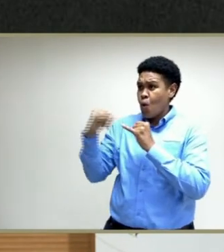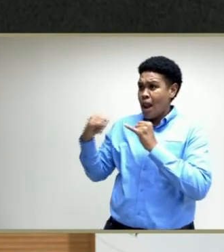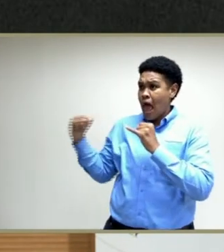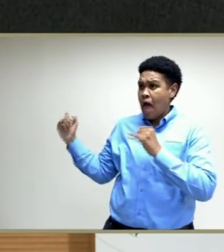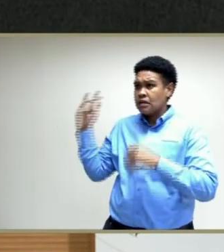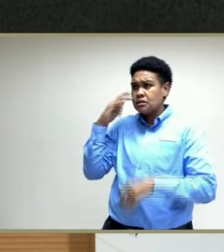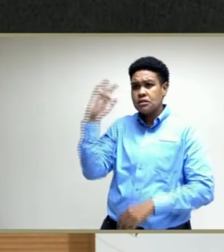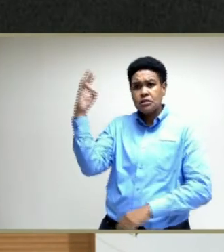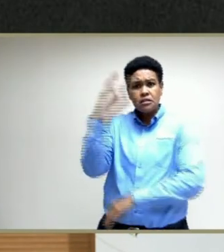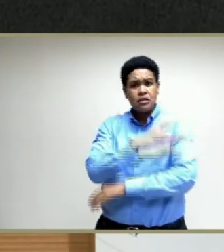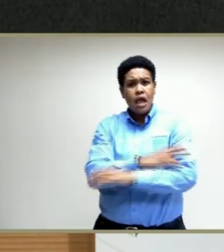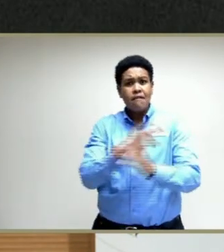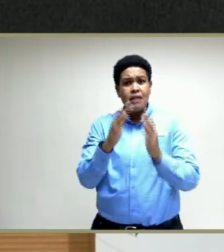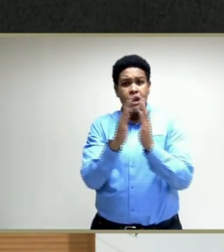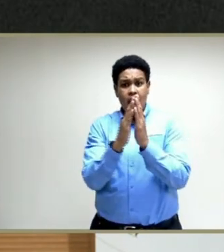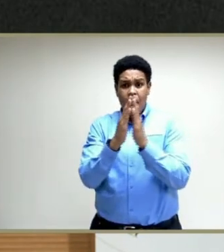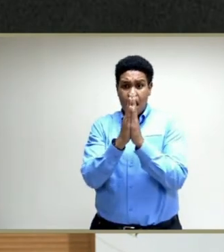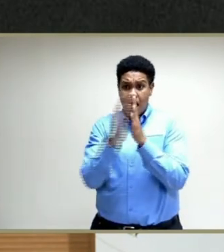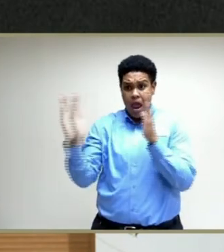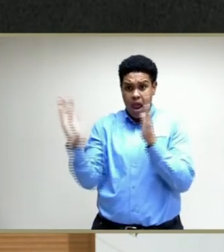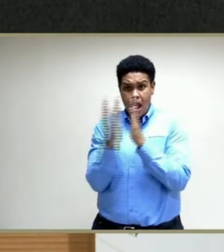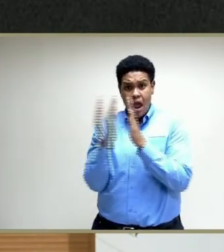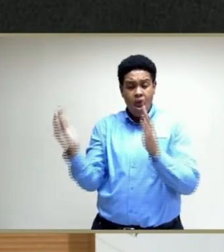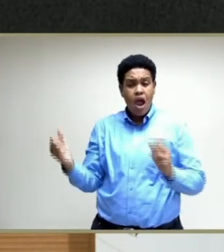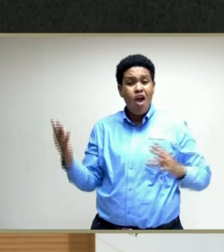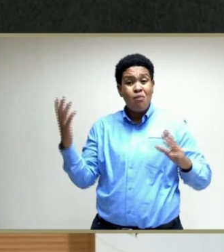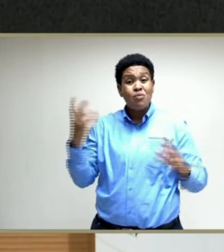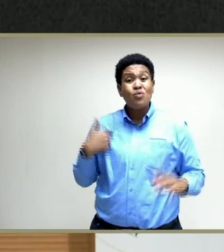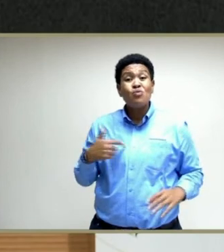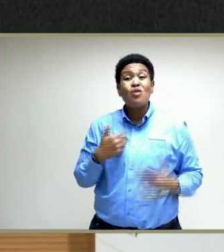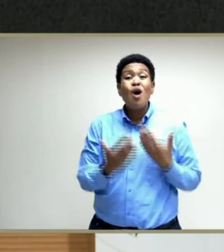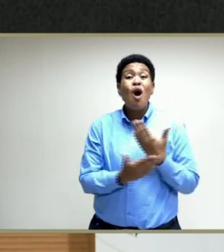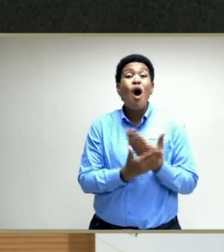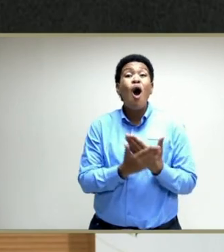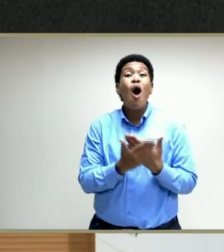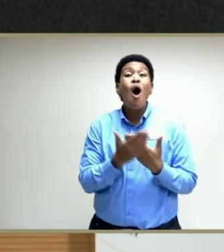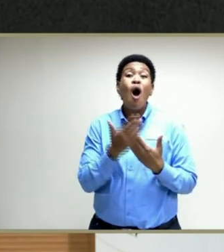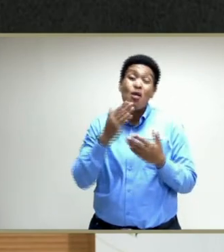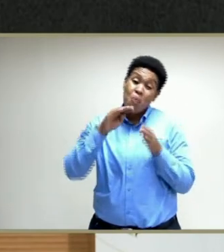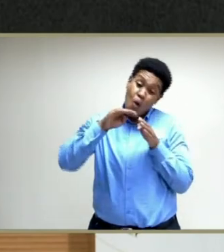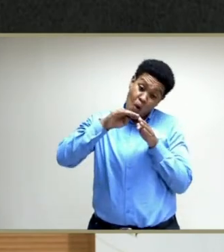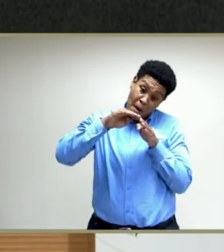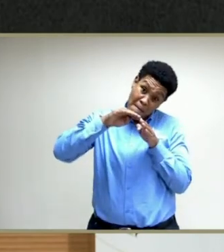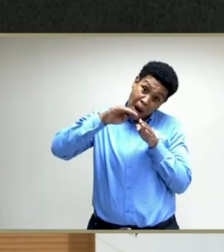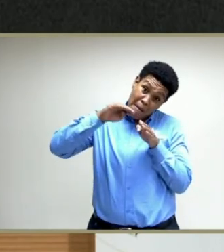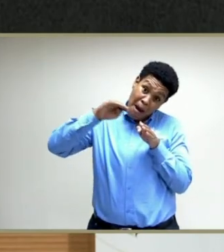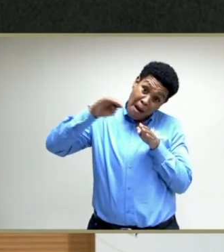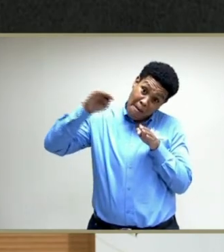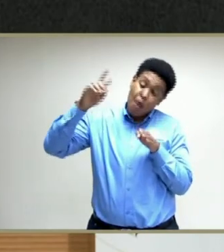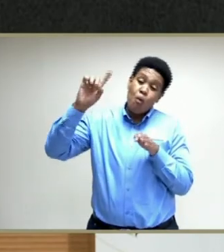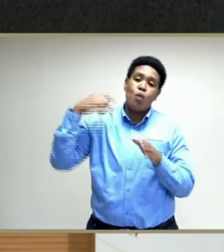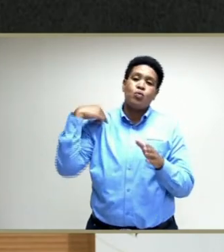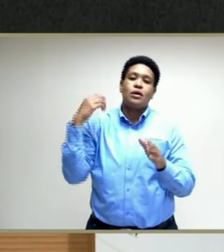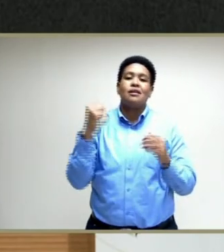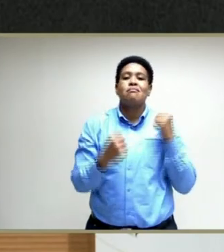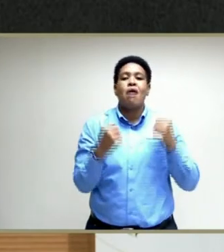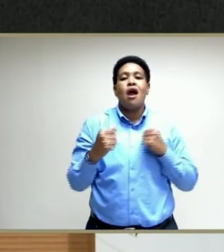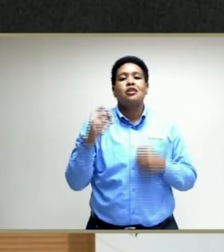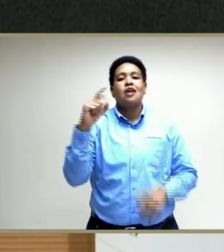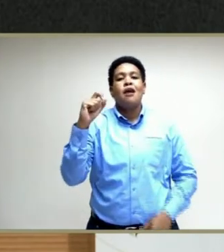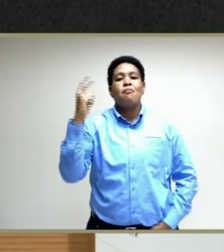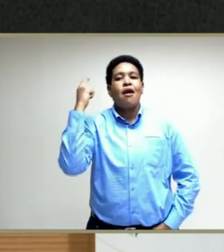seven-day average, we have actually almost reached to where we were in March, April,